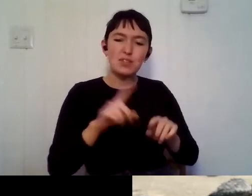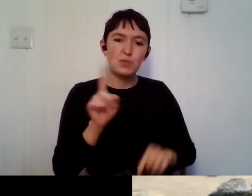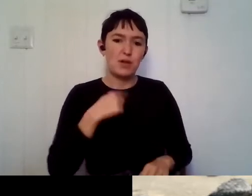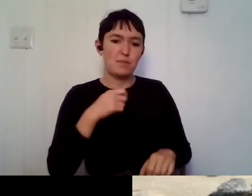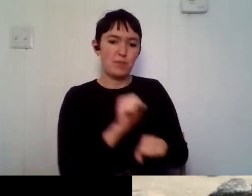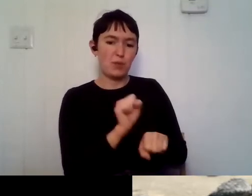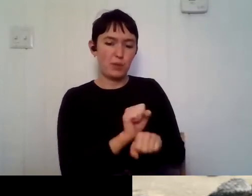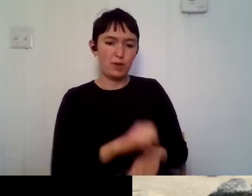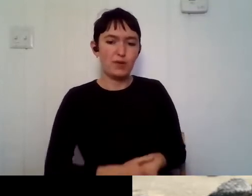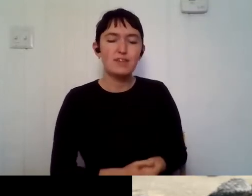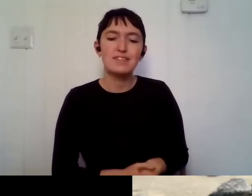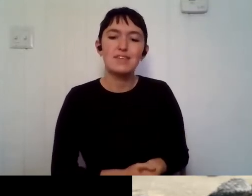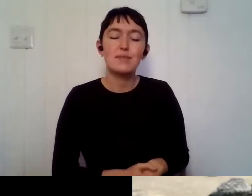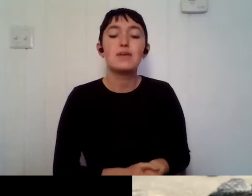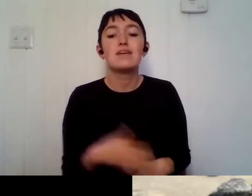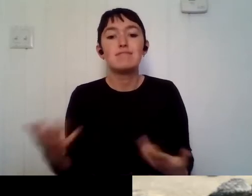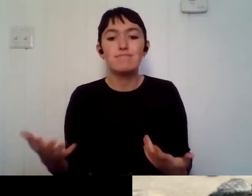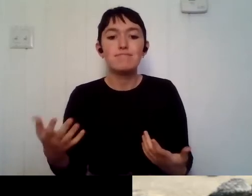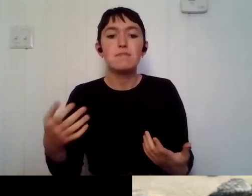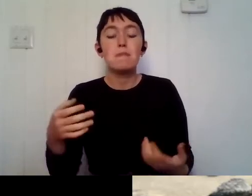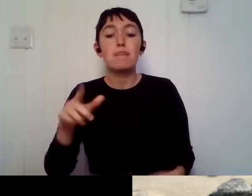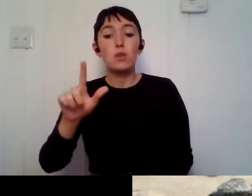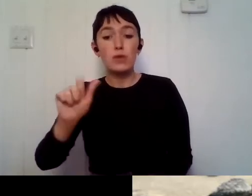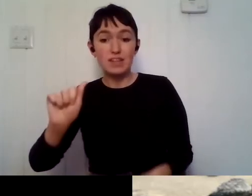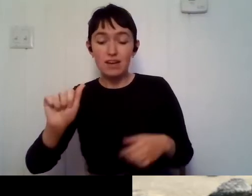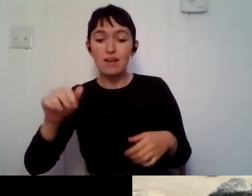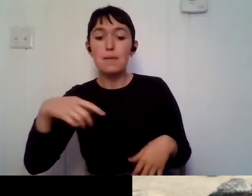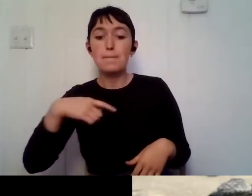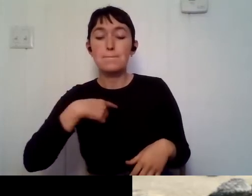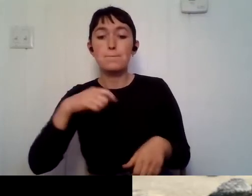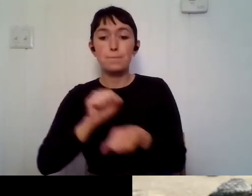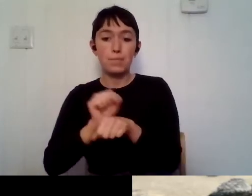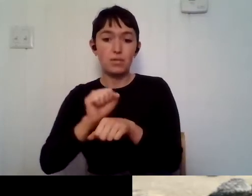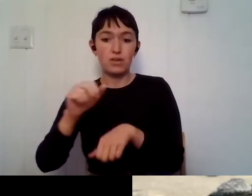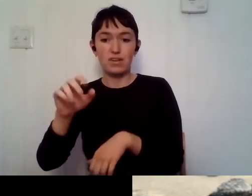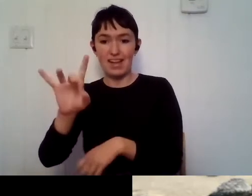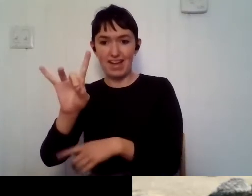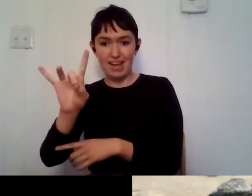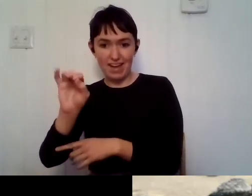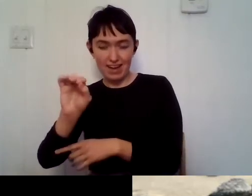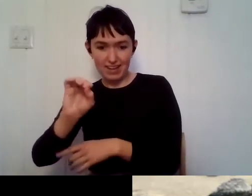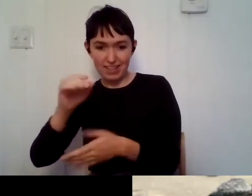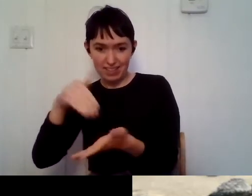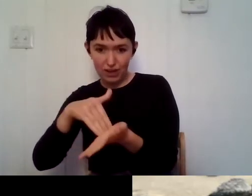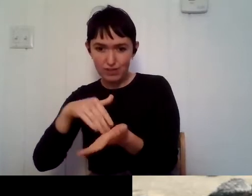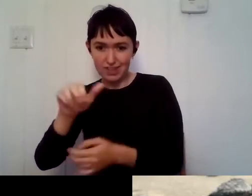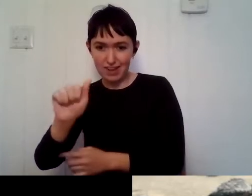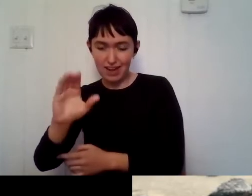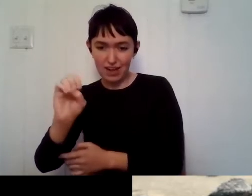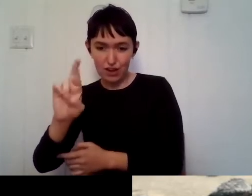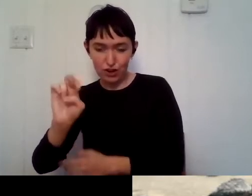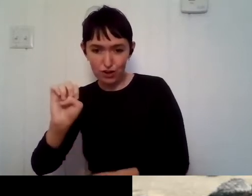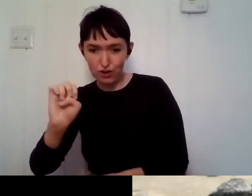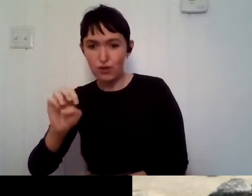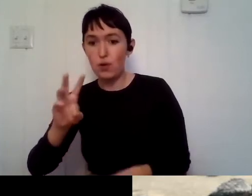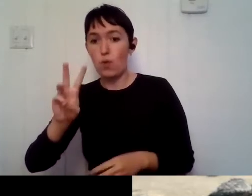only an 80,000 acre wildlife refuge. Um, it was a hot bottling forest. So the forest